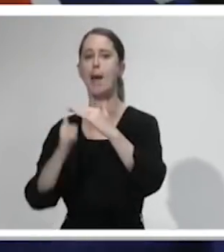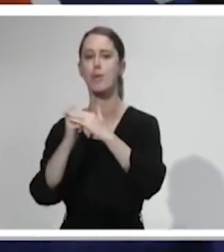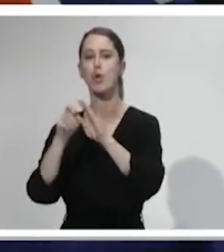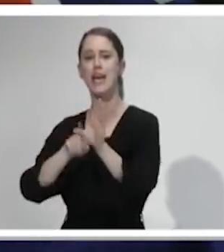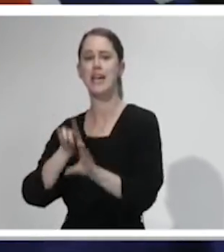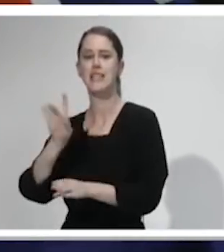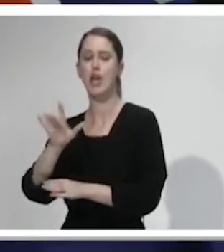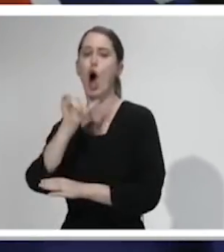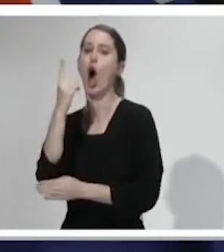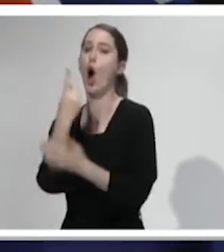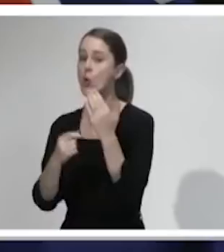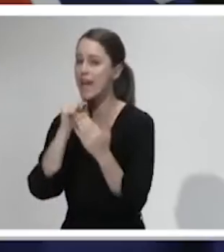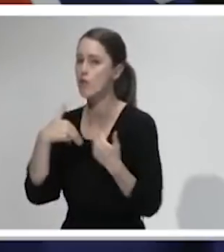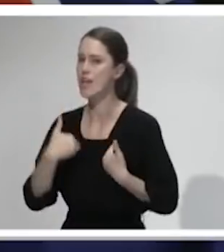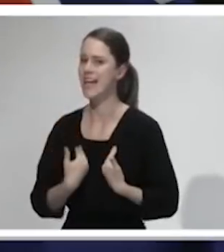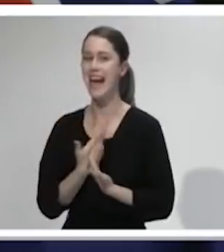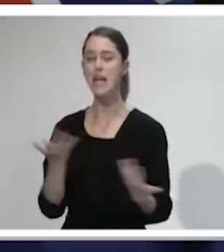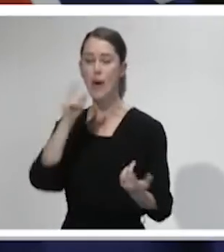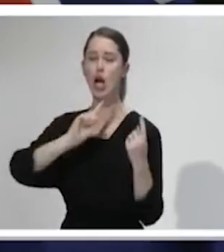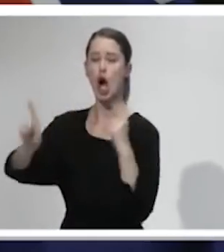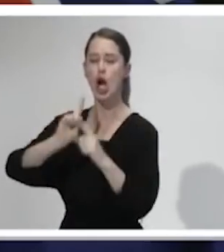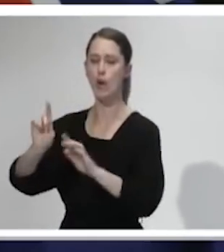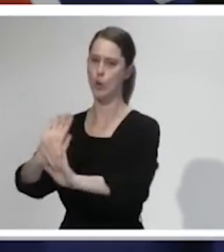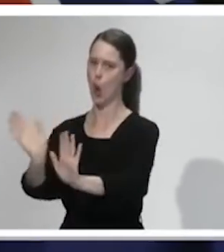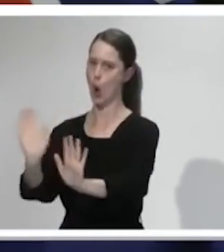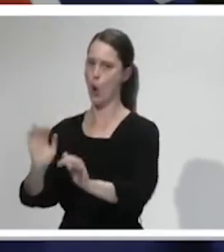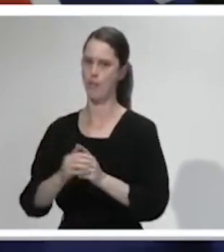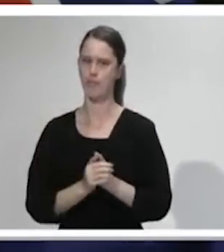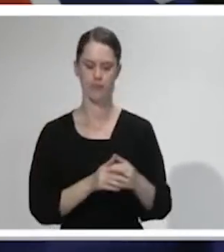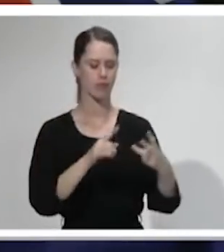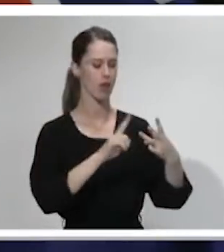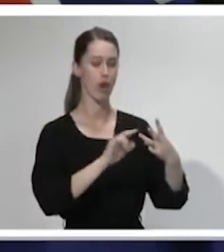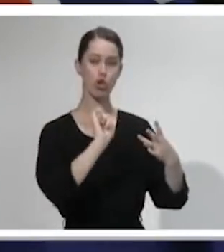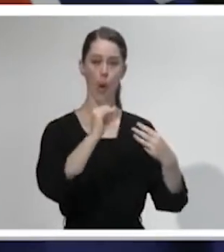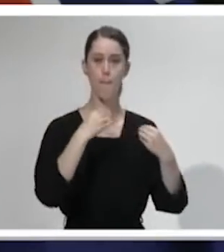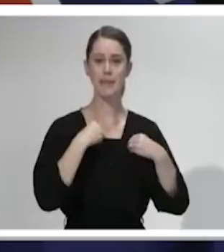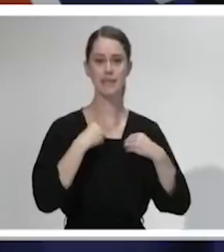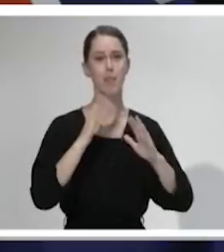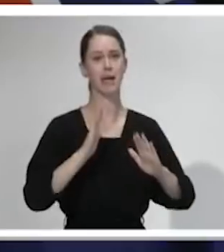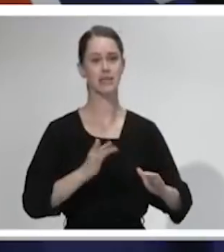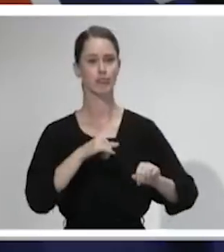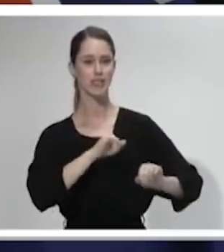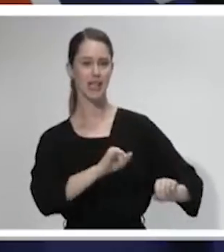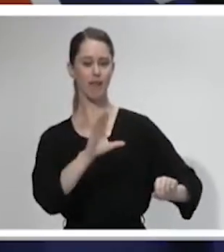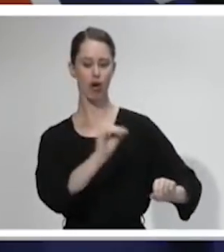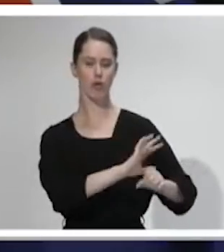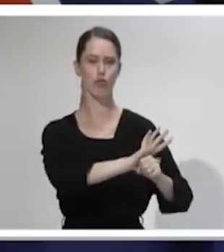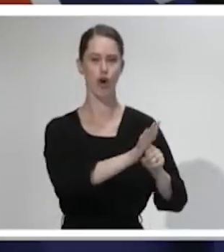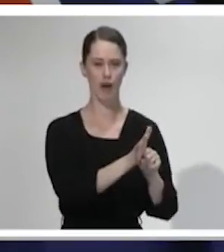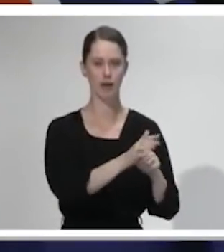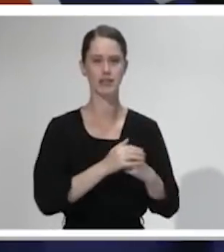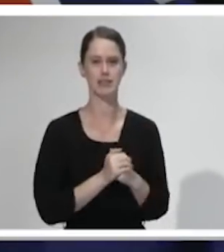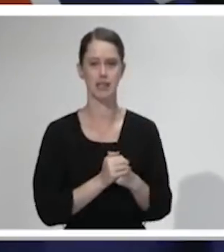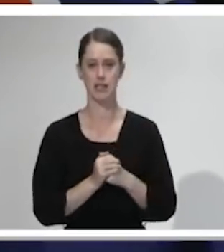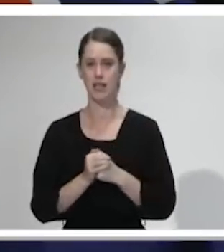that need them. Three, make your business COVID-19 safe. COVID-19 has